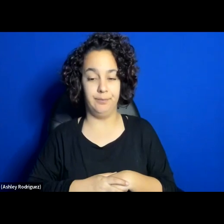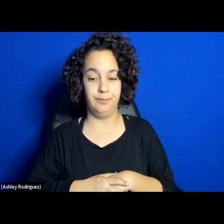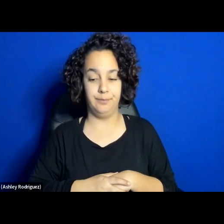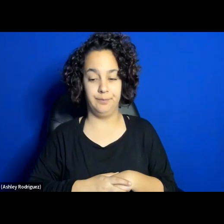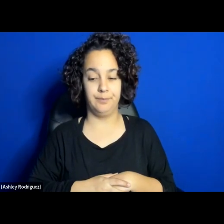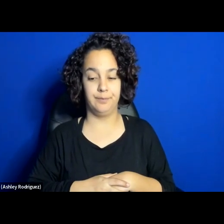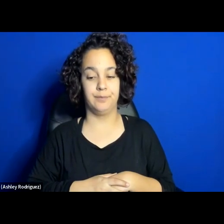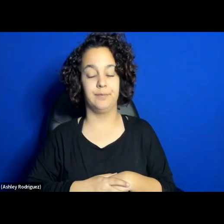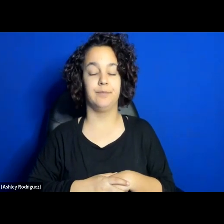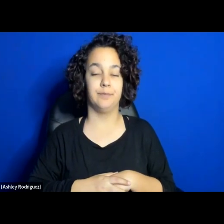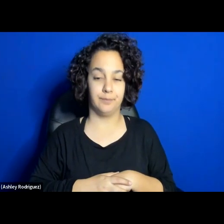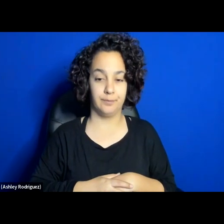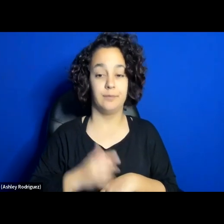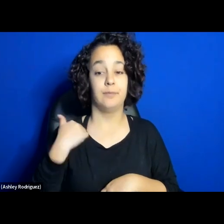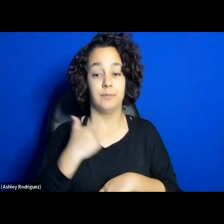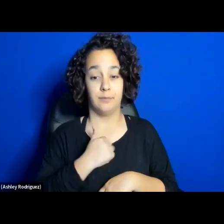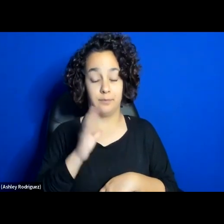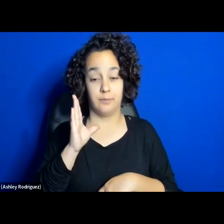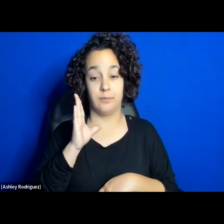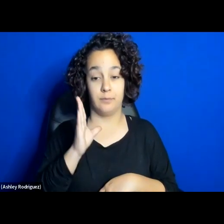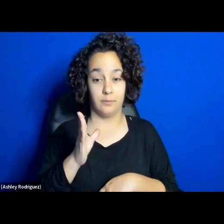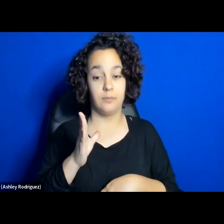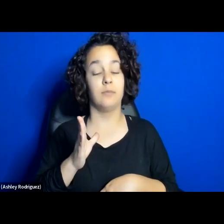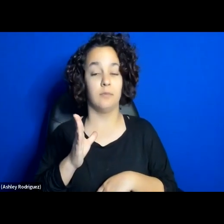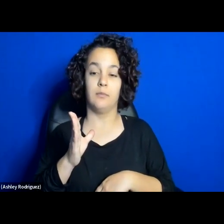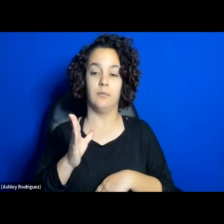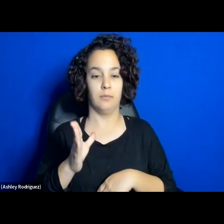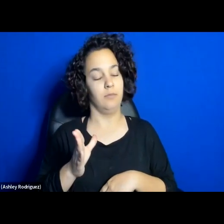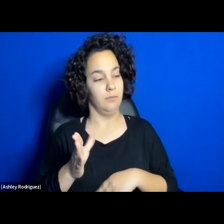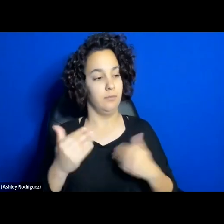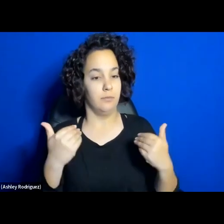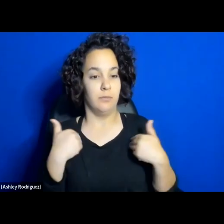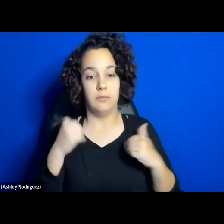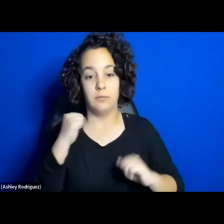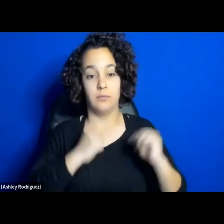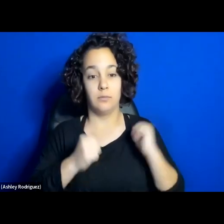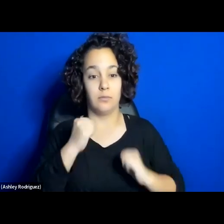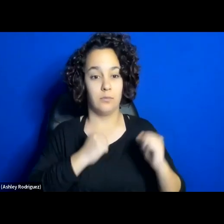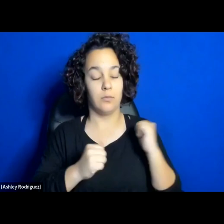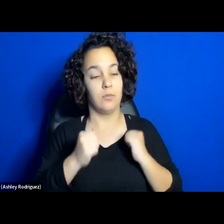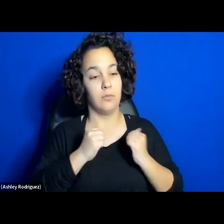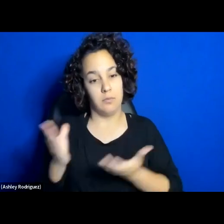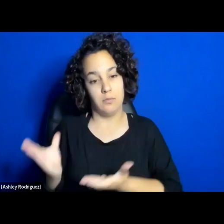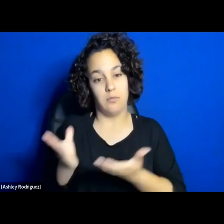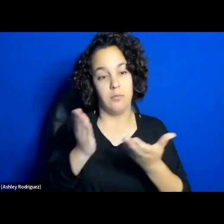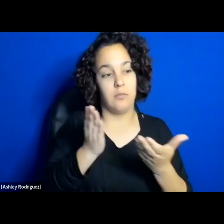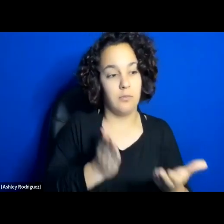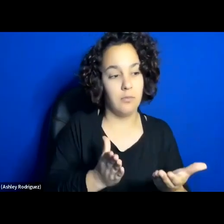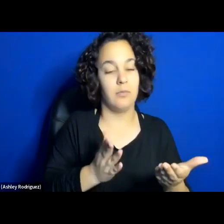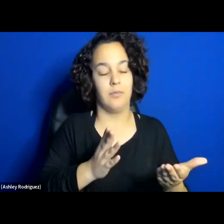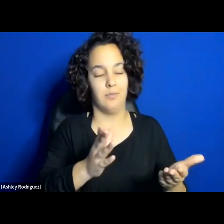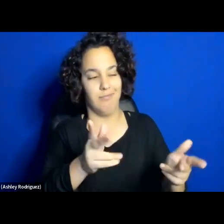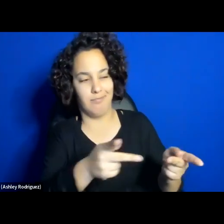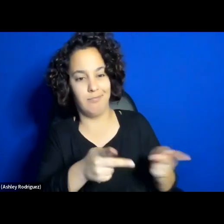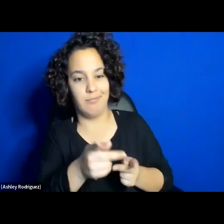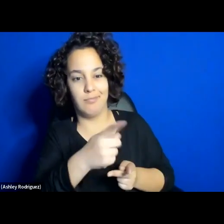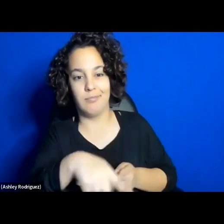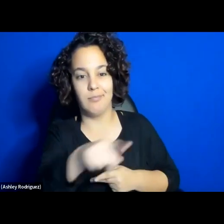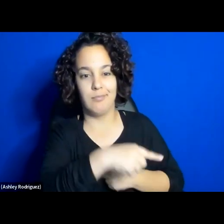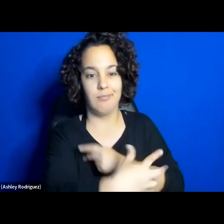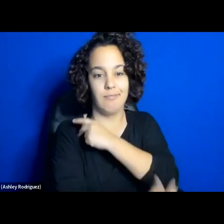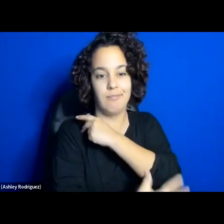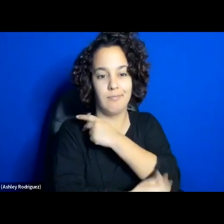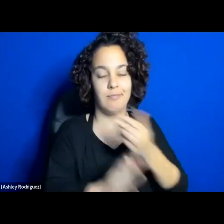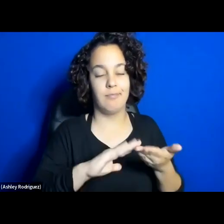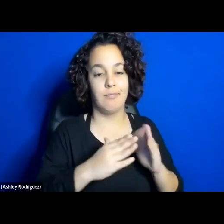taking performance to underprivileged communities, for example, Afghan immigrants and women in shelters, or by involving